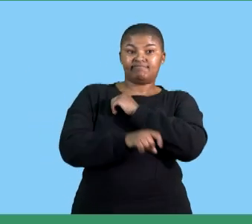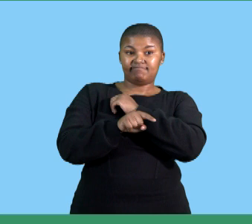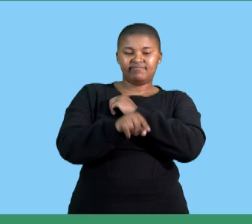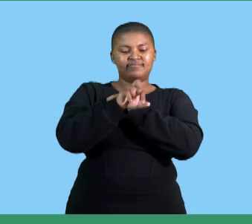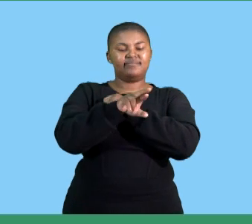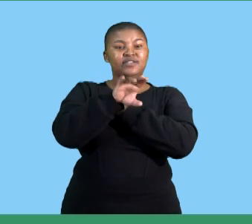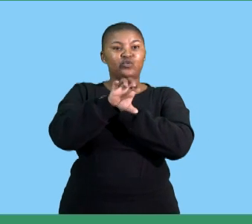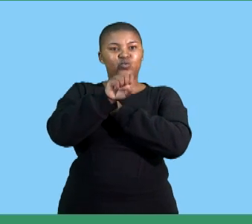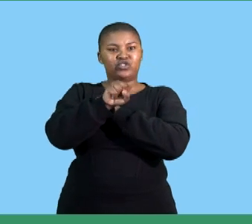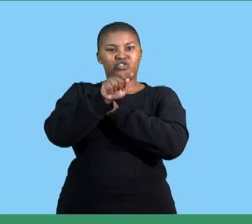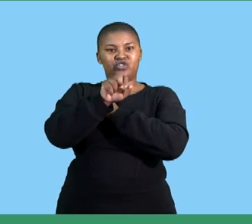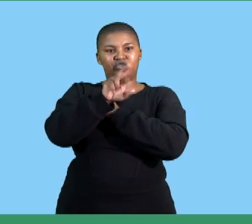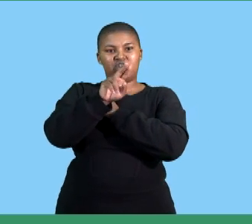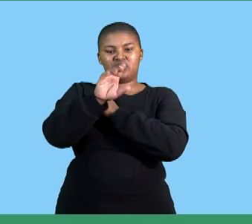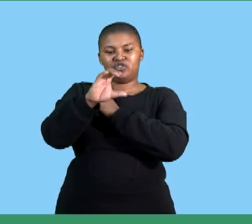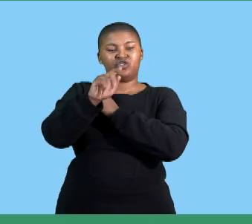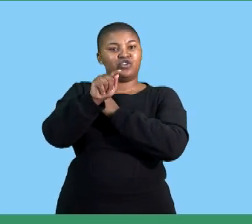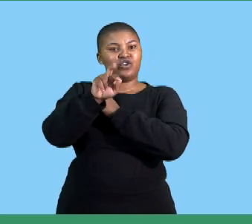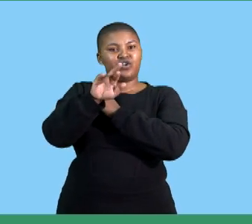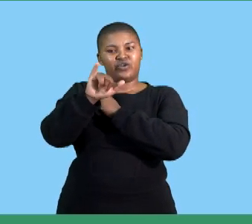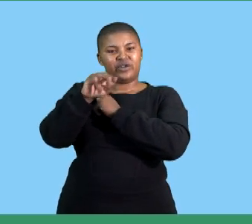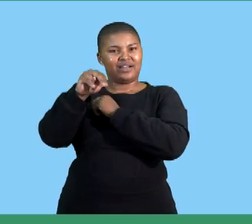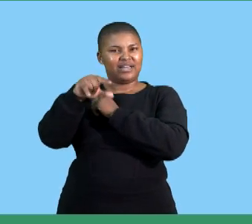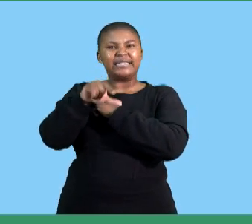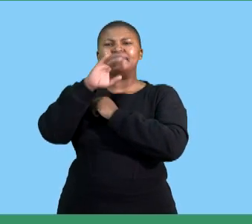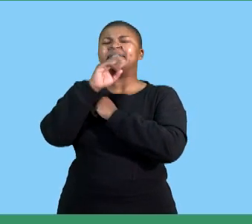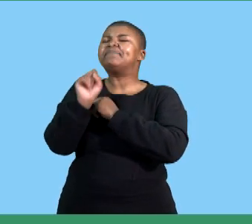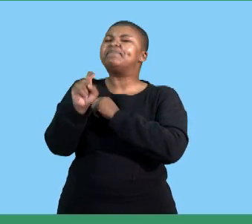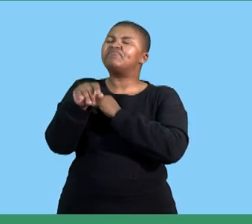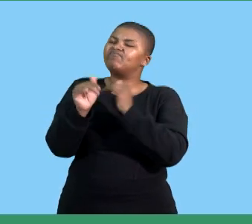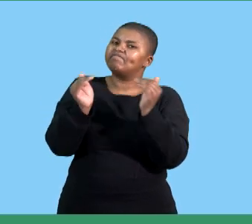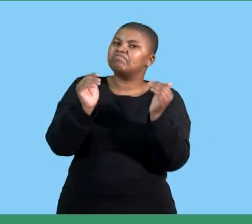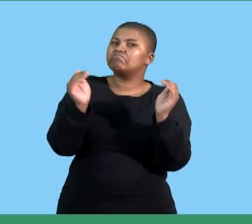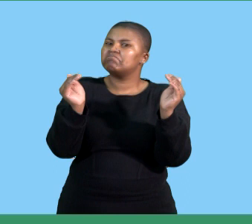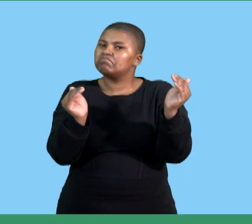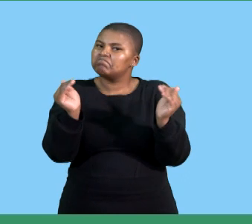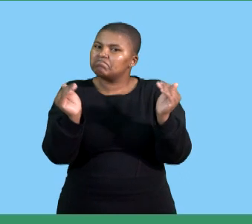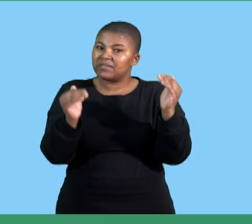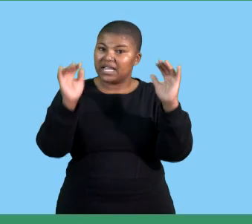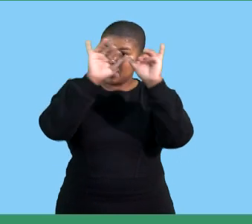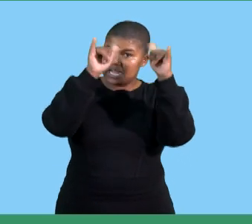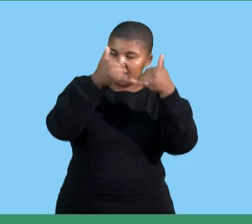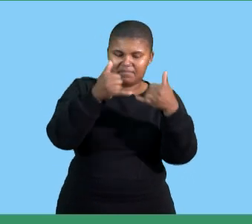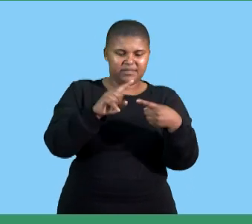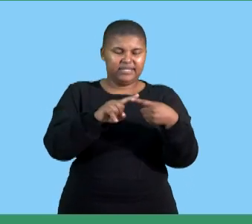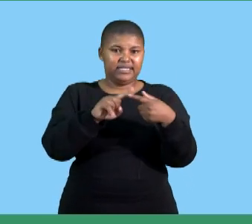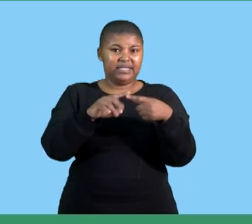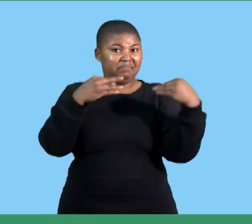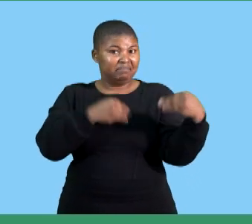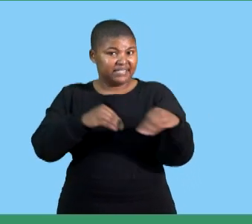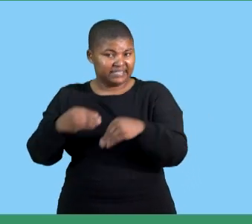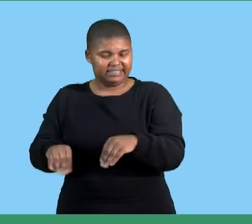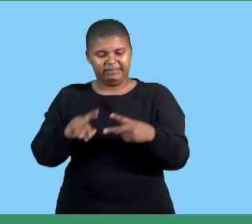word restructuring which is the act of organizing a company a business or system